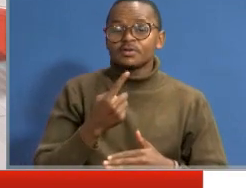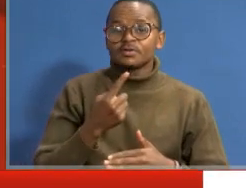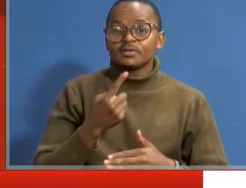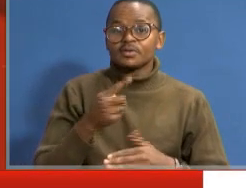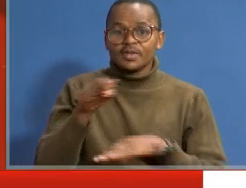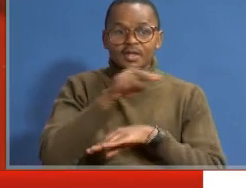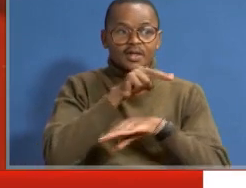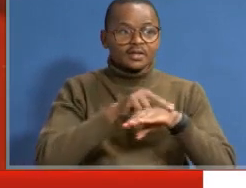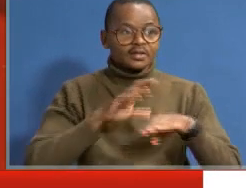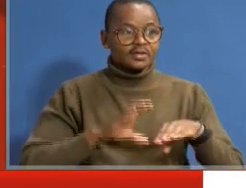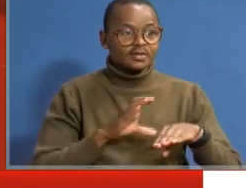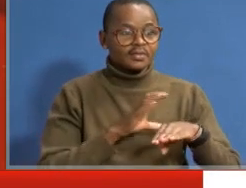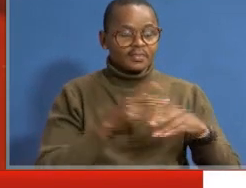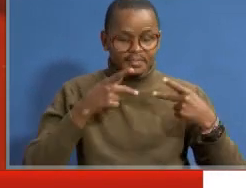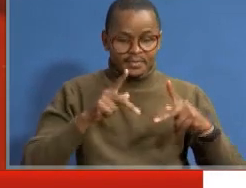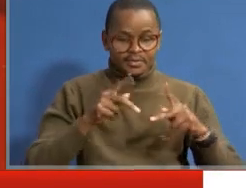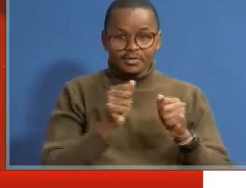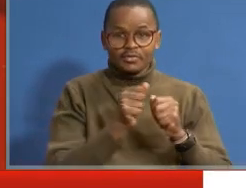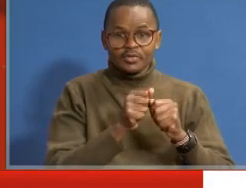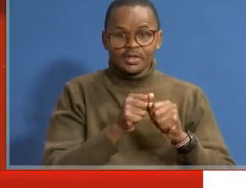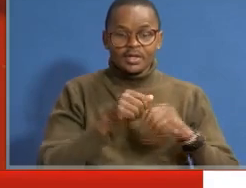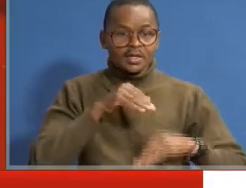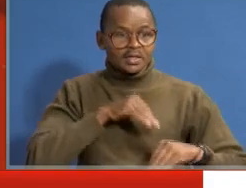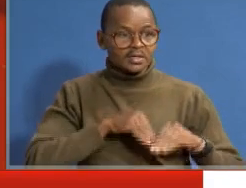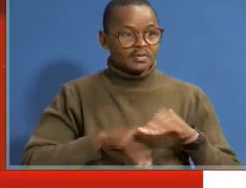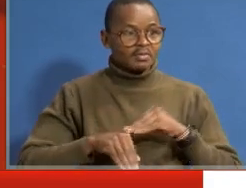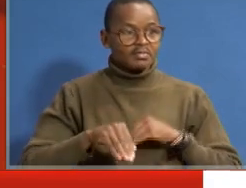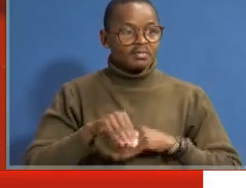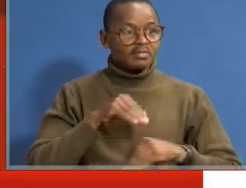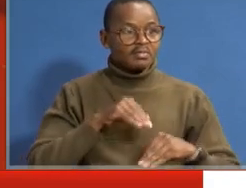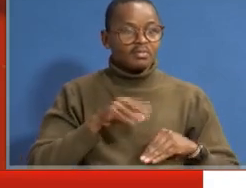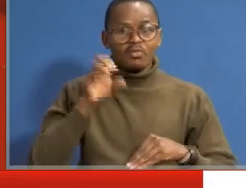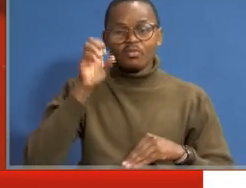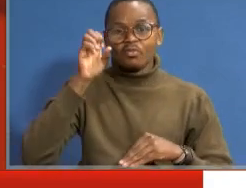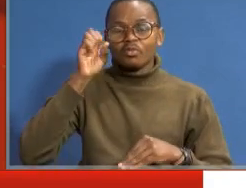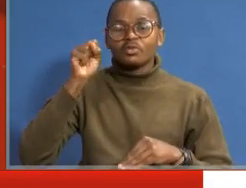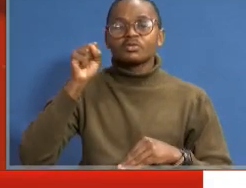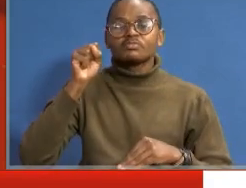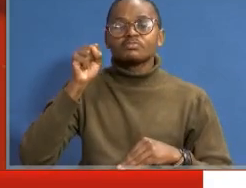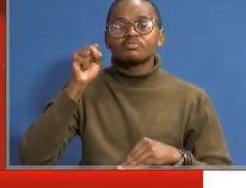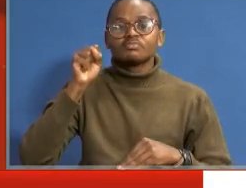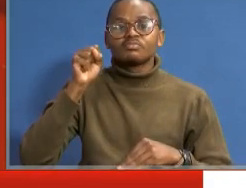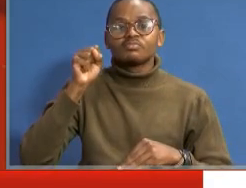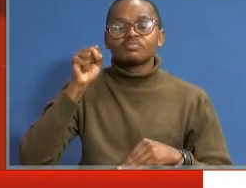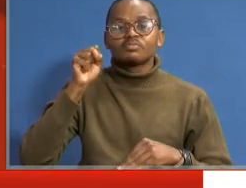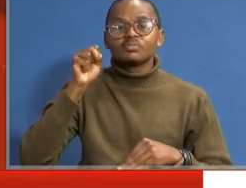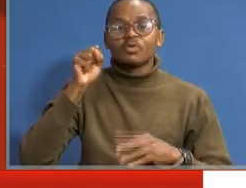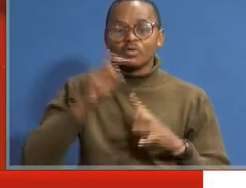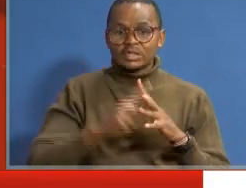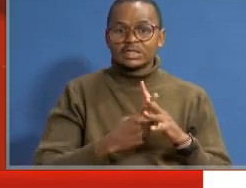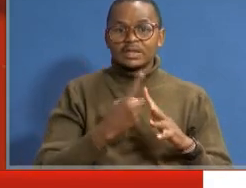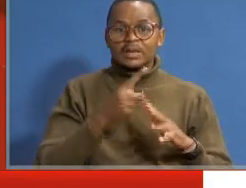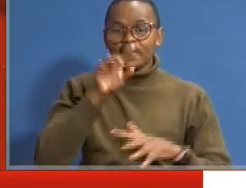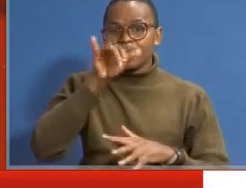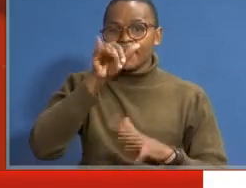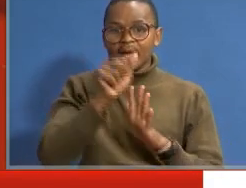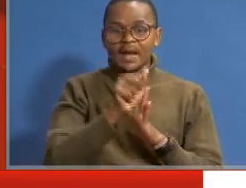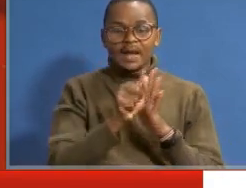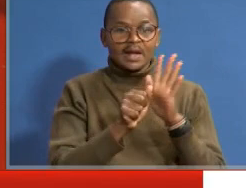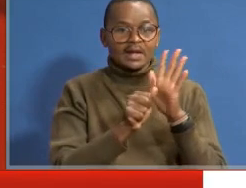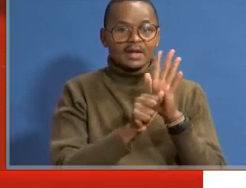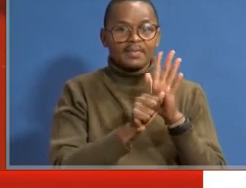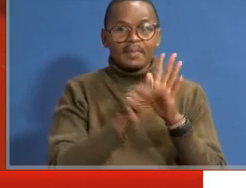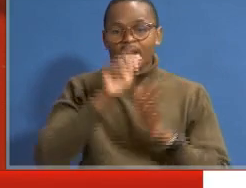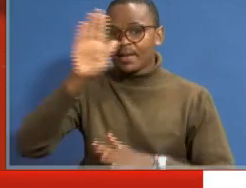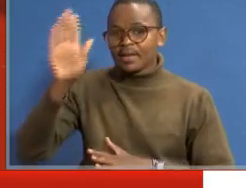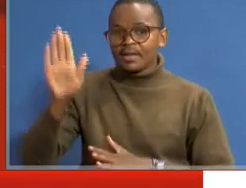The National Council for Persons with Disability was enacted by an Act of Parliament,